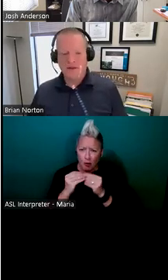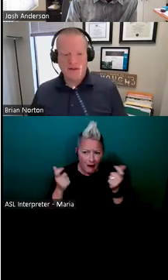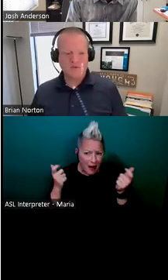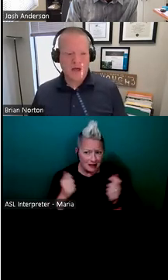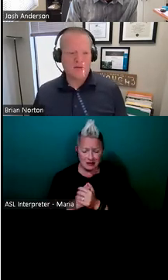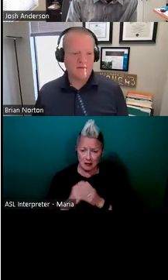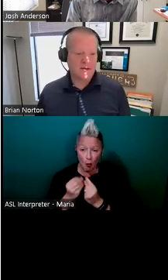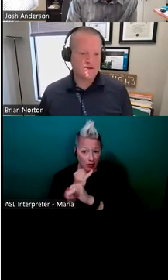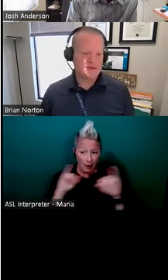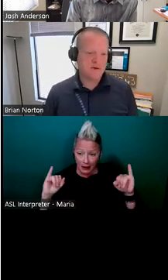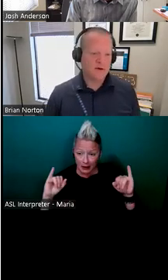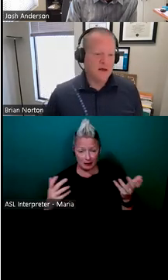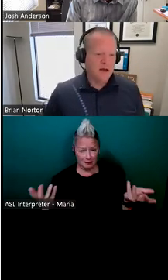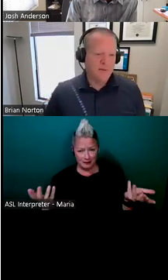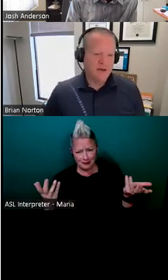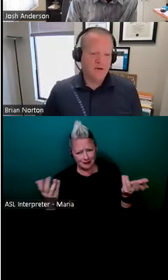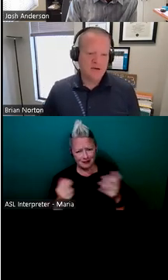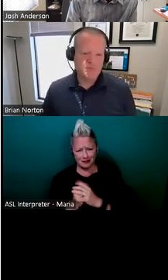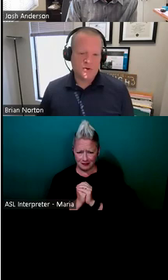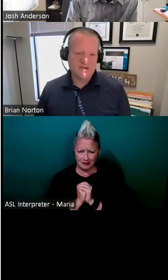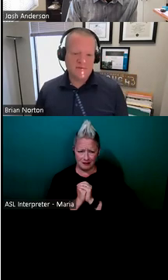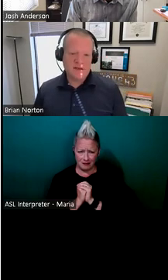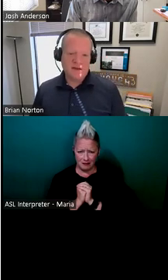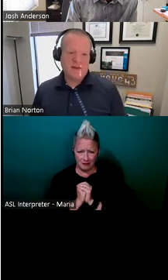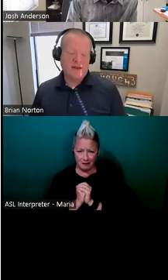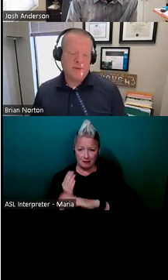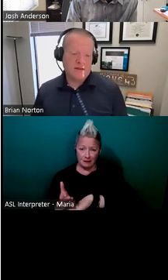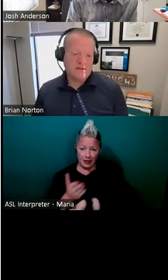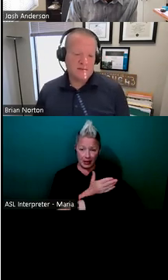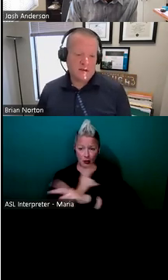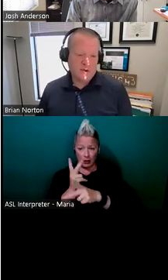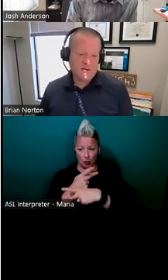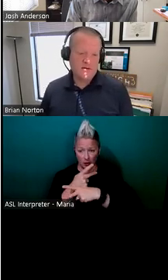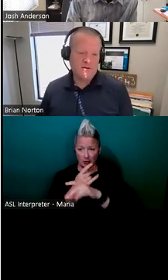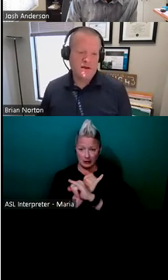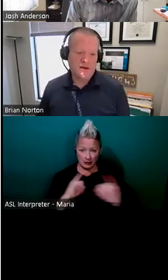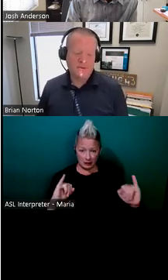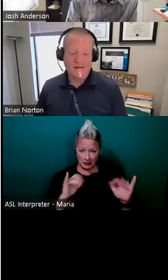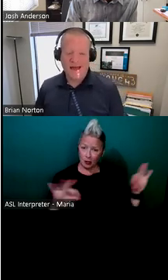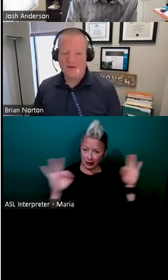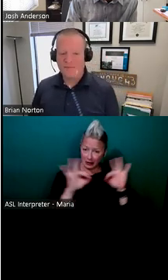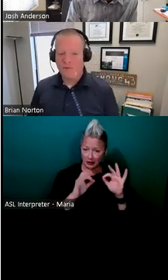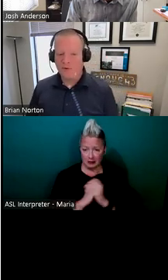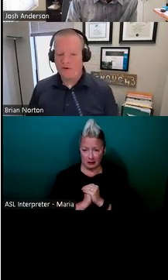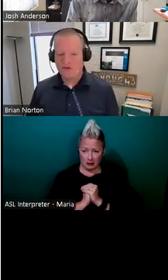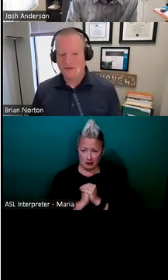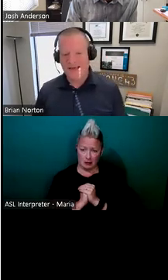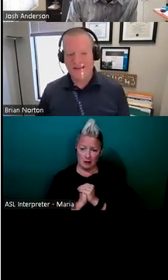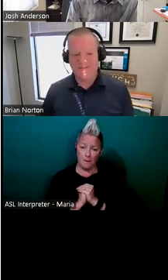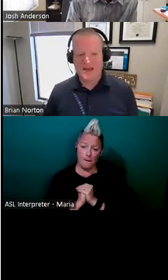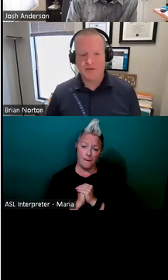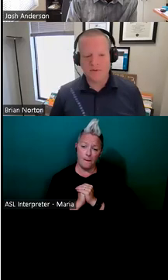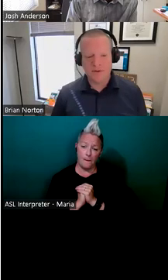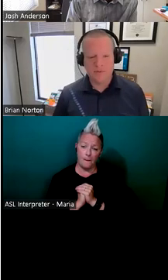more independently as well. And so, um, increased productivity and independent dependence is a big one. Um, it allows employers to